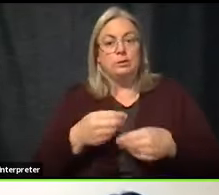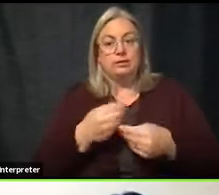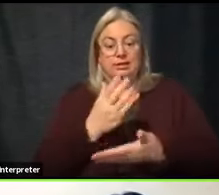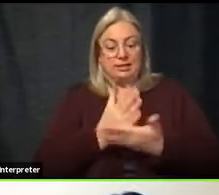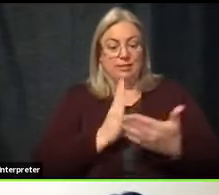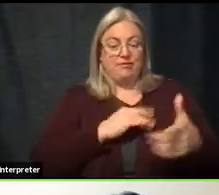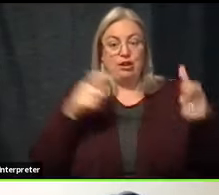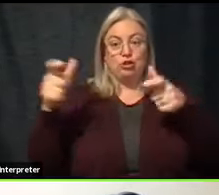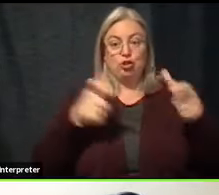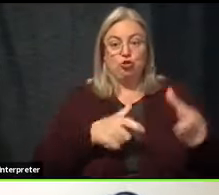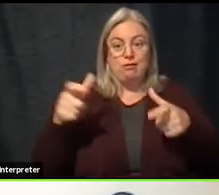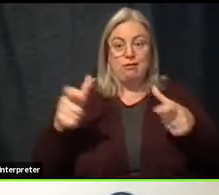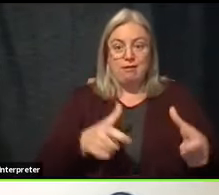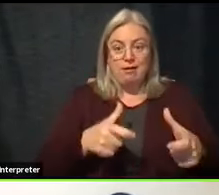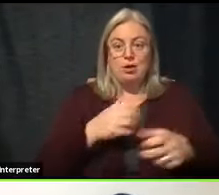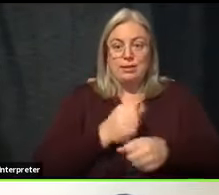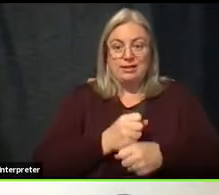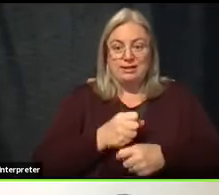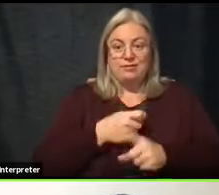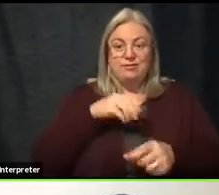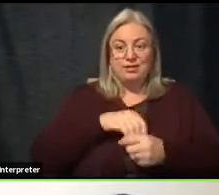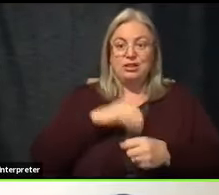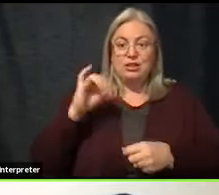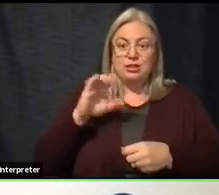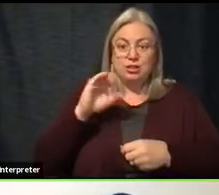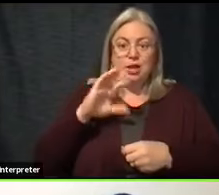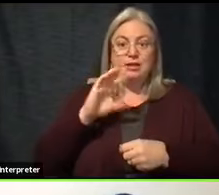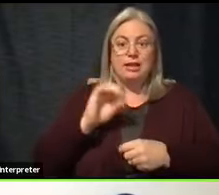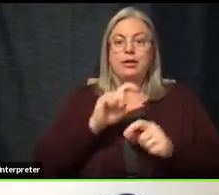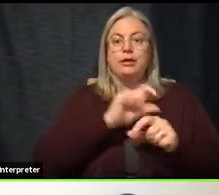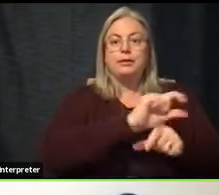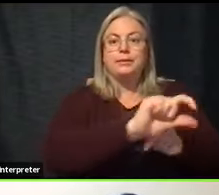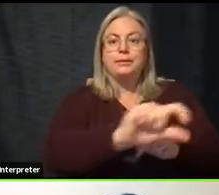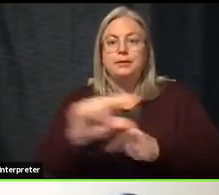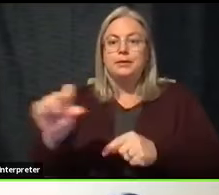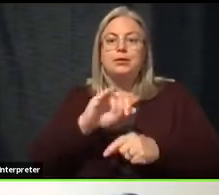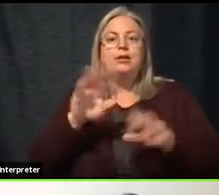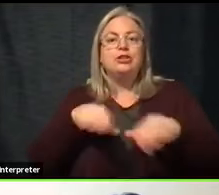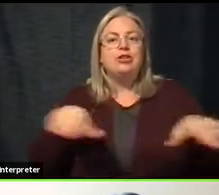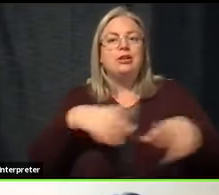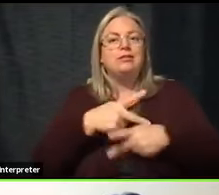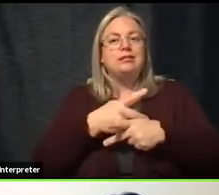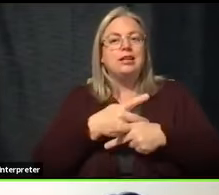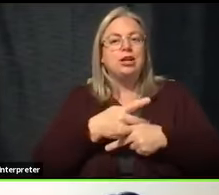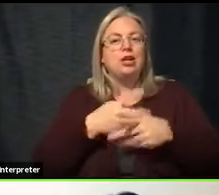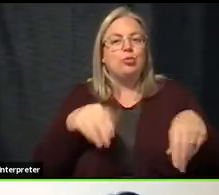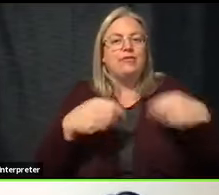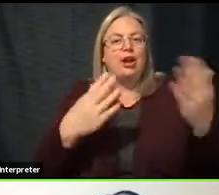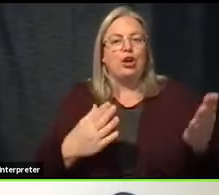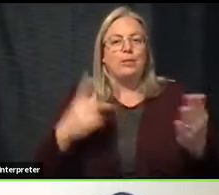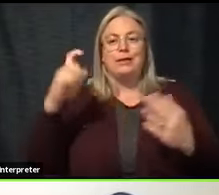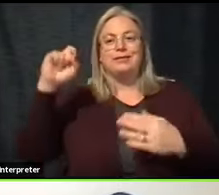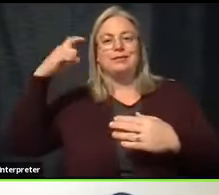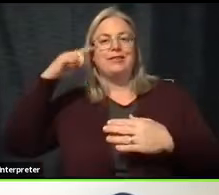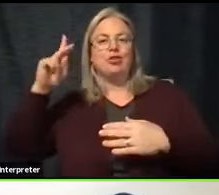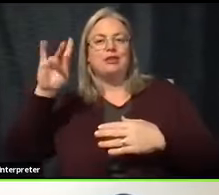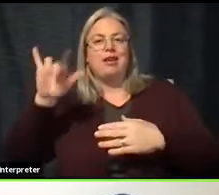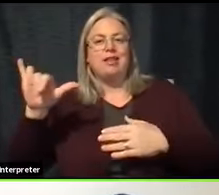our trays that come into Johnson County over for the child care providers, since those aren't covered under Governor Kelly's K through 12,